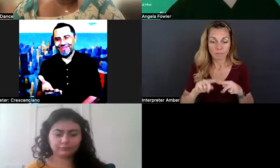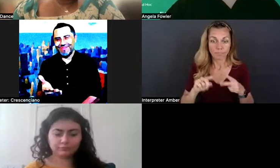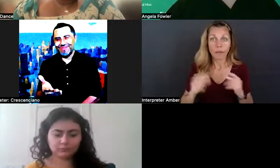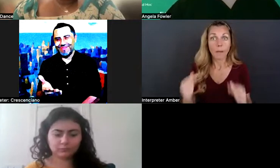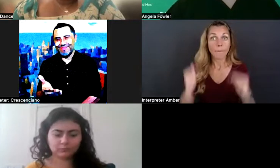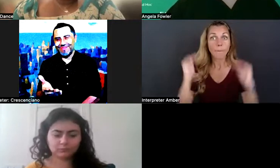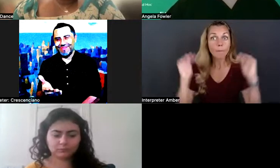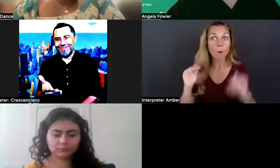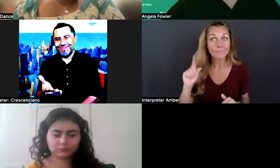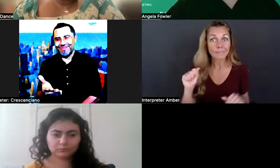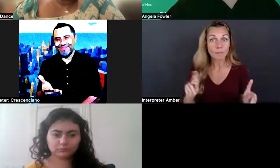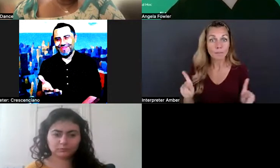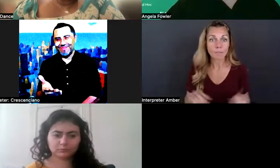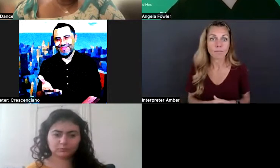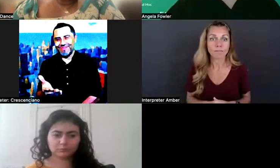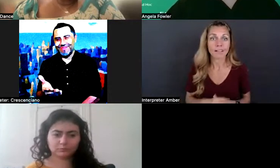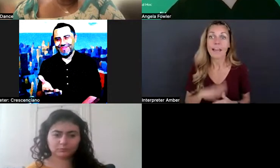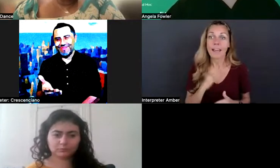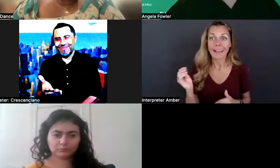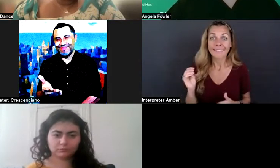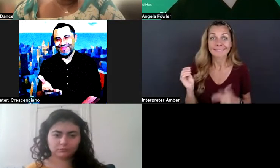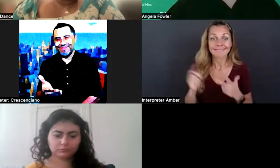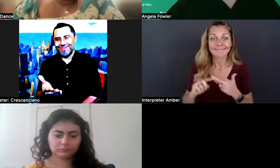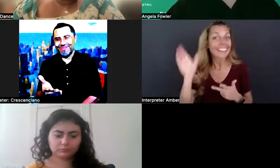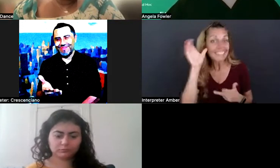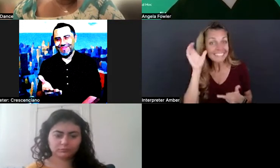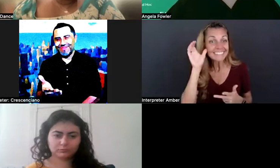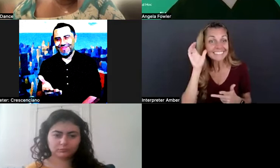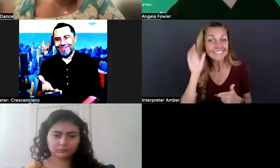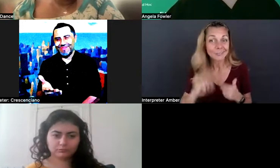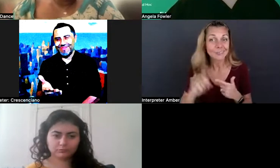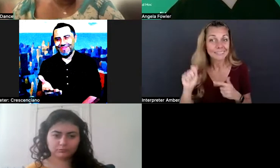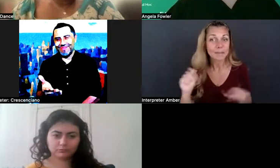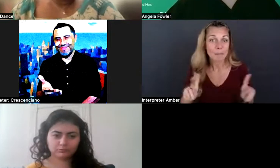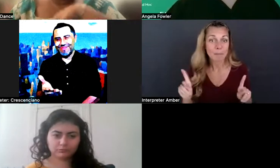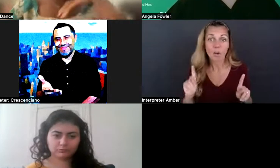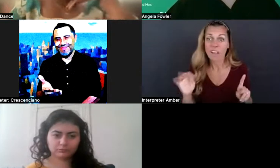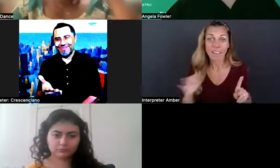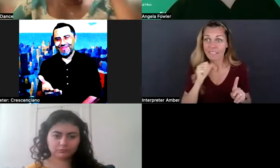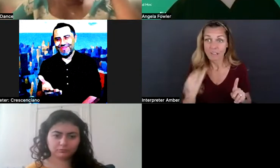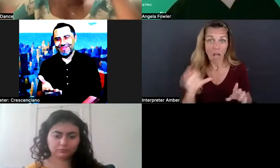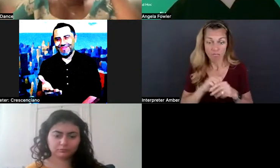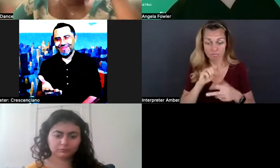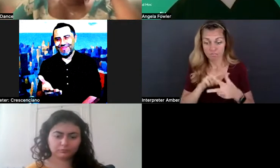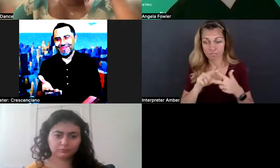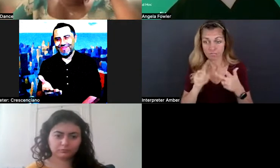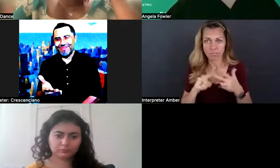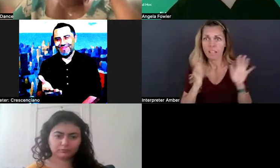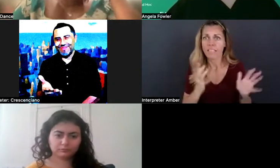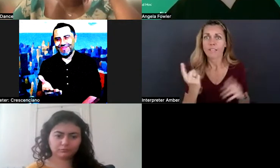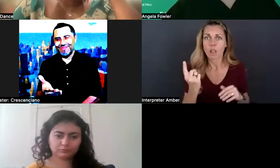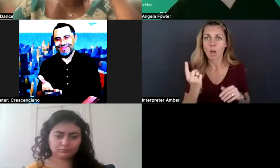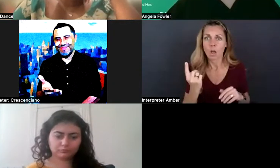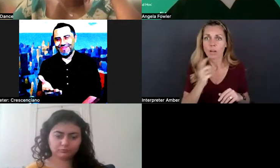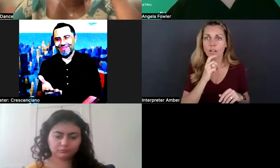And as a caveat to one and two, listen to disabled people. If it has nothing to do with those three bullets, leave it alone. We don't care about your optics for